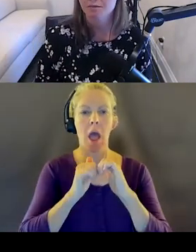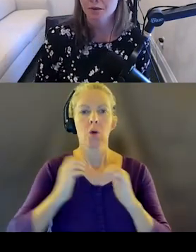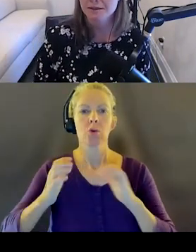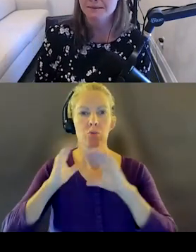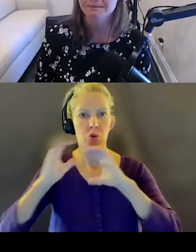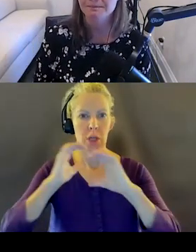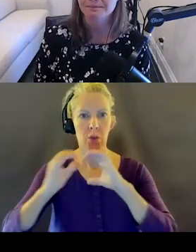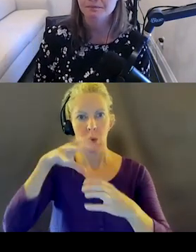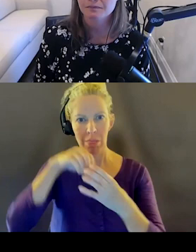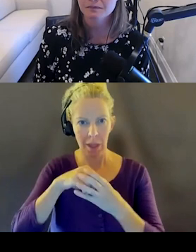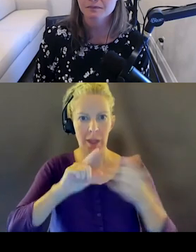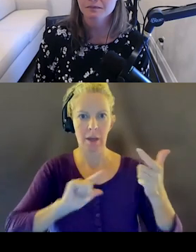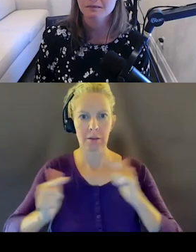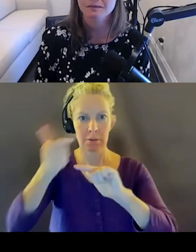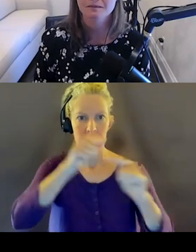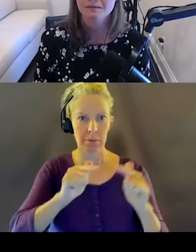between components.